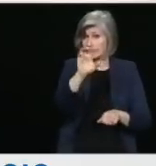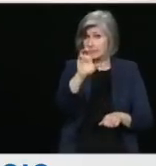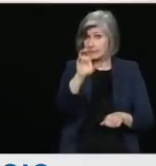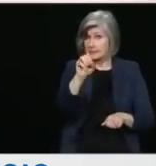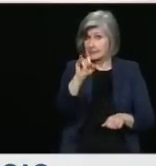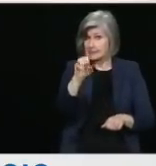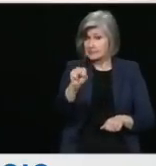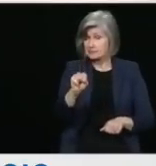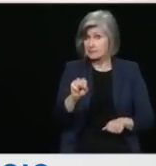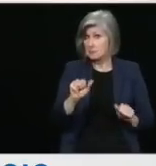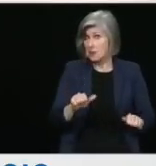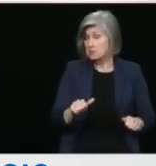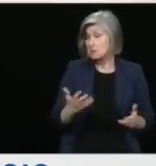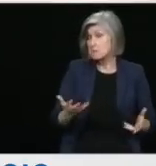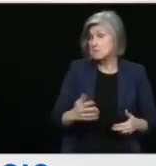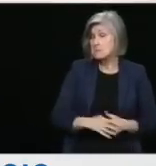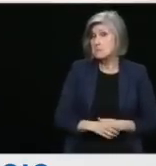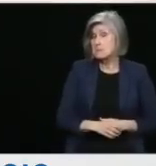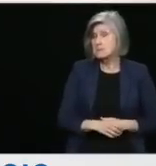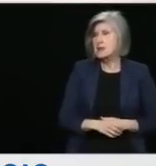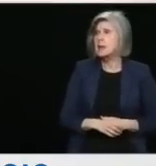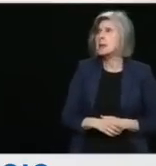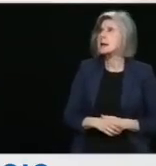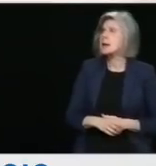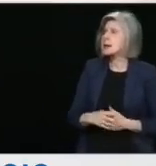So I'll take the question, Minister.